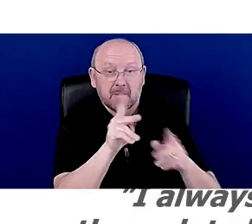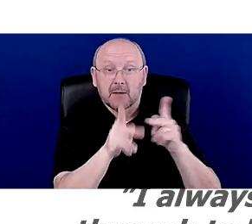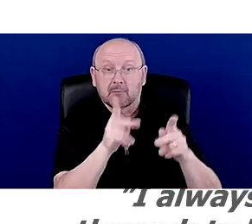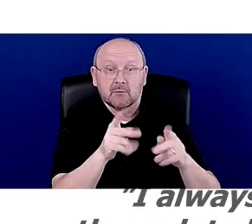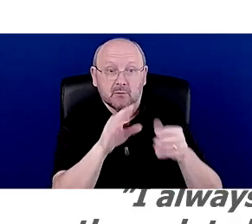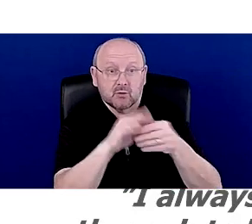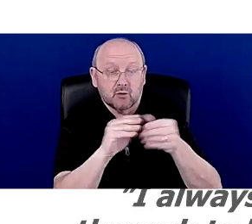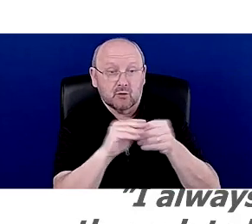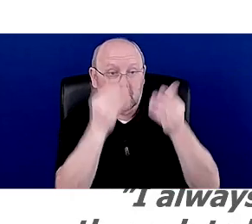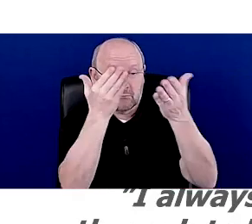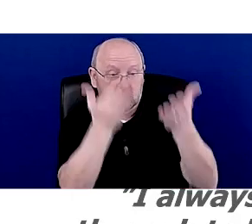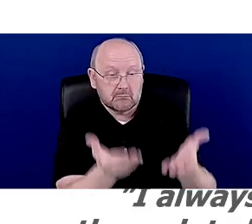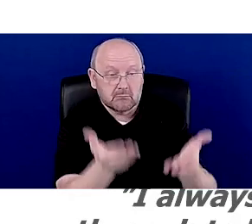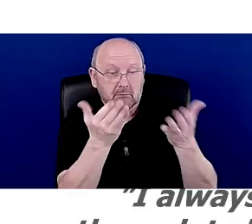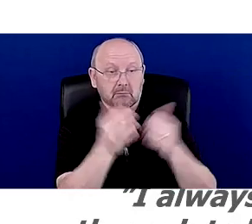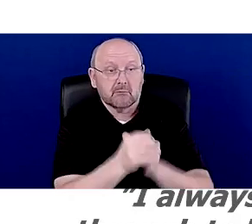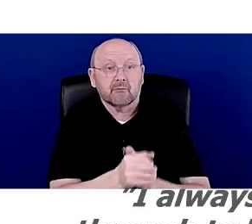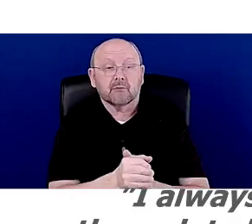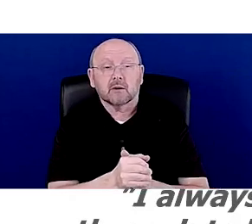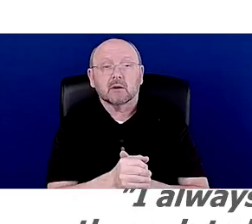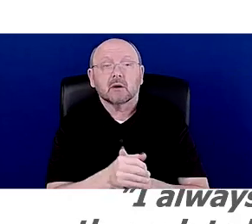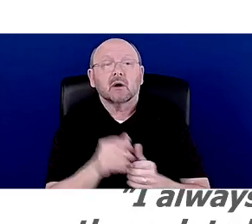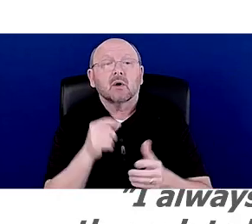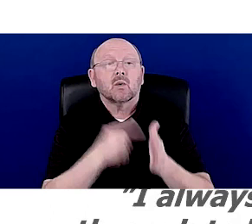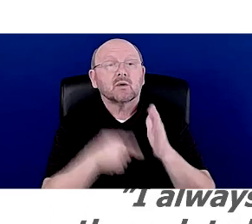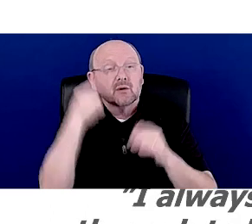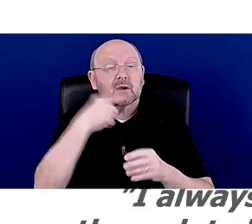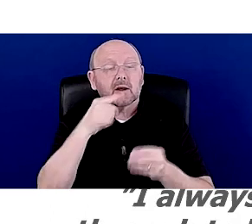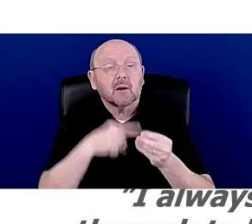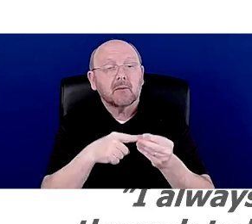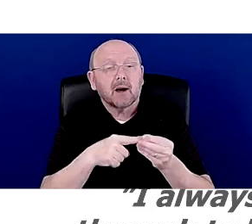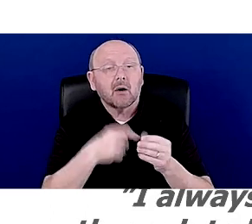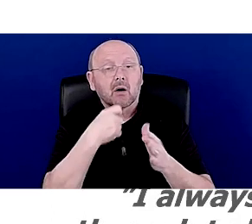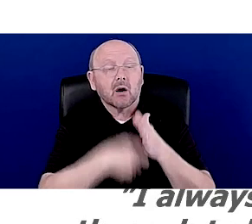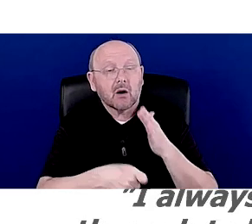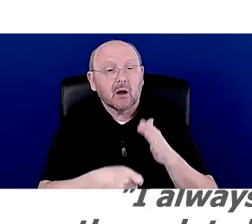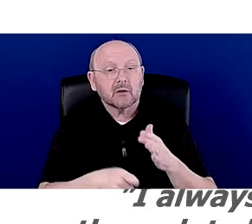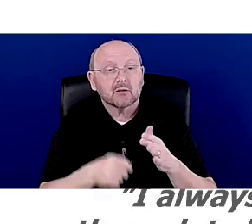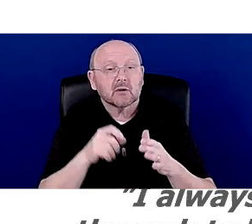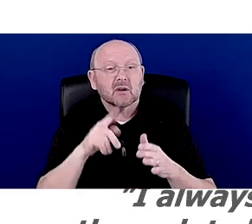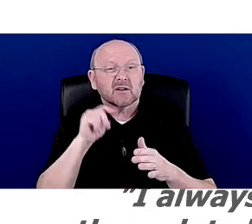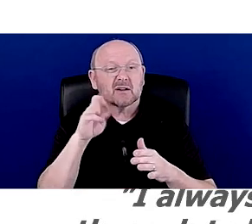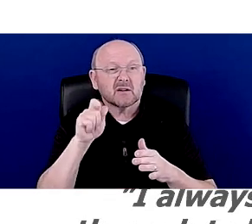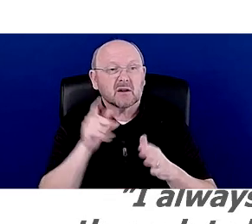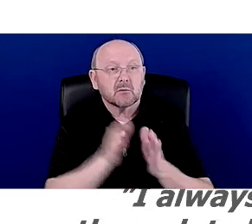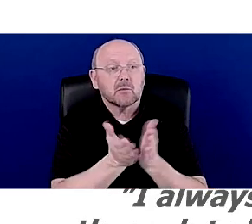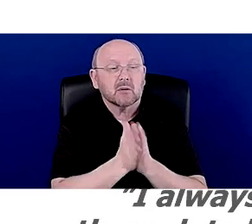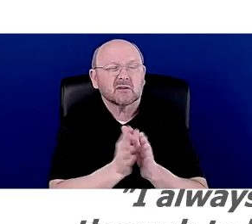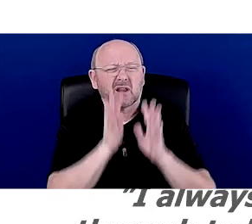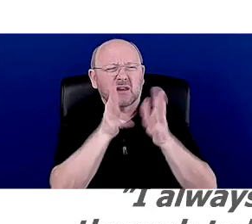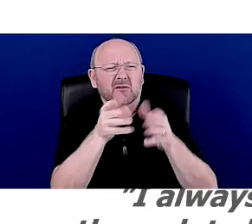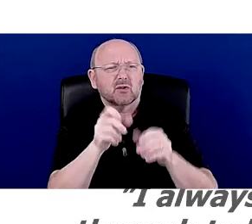do you think? The question was, what do you think about the cost of textbooks? How does the cost of textbooks affect you? Okay. me just leave this up here for a second.